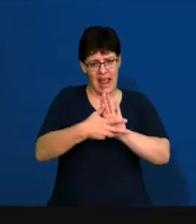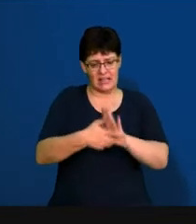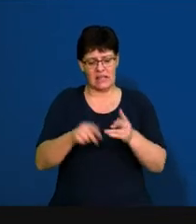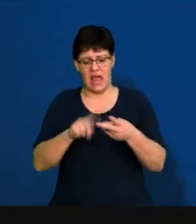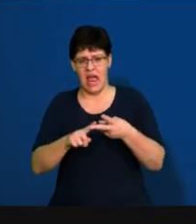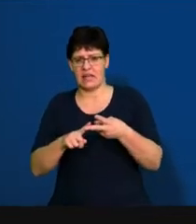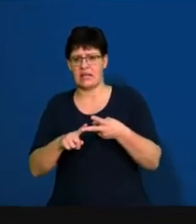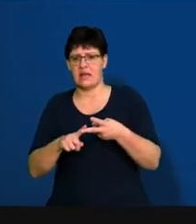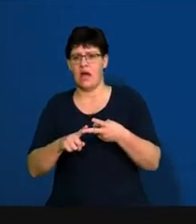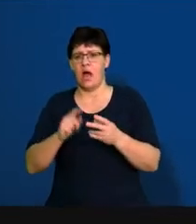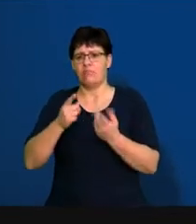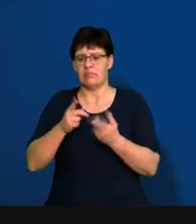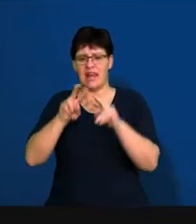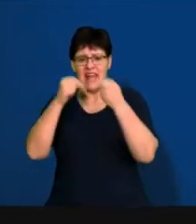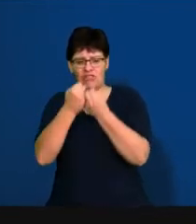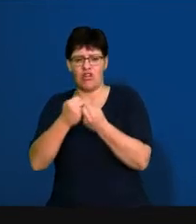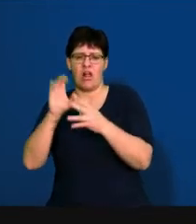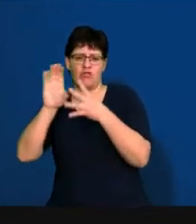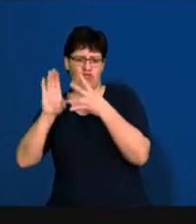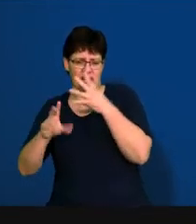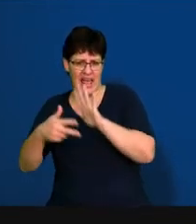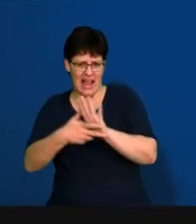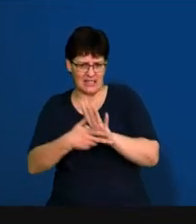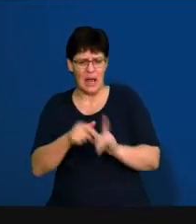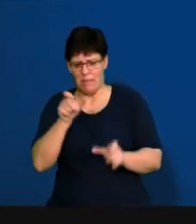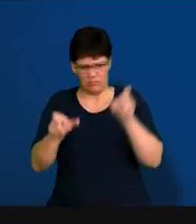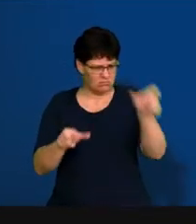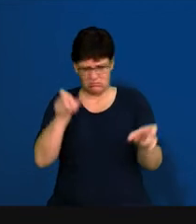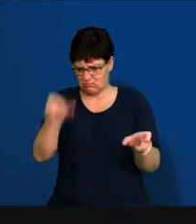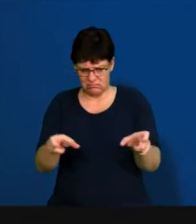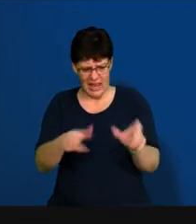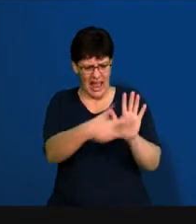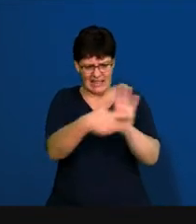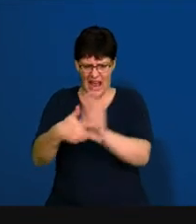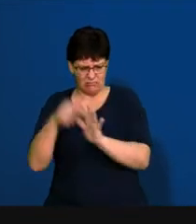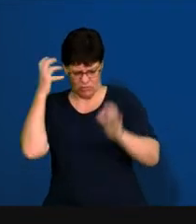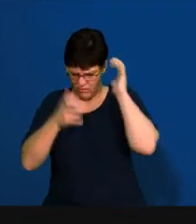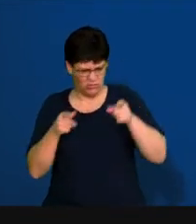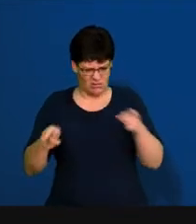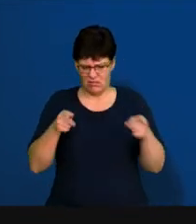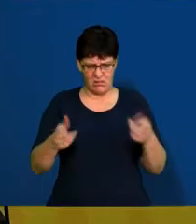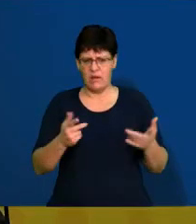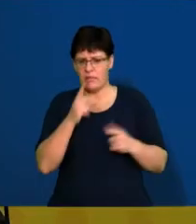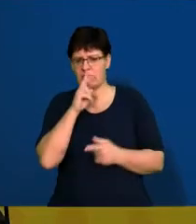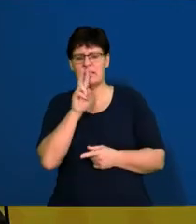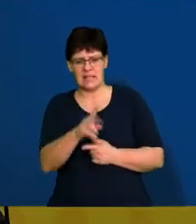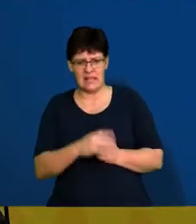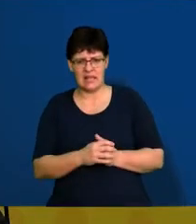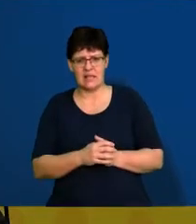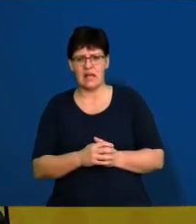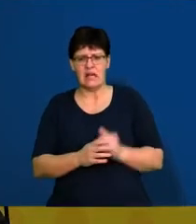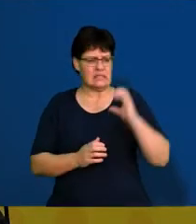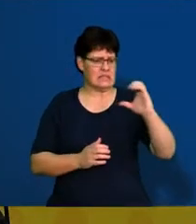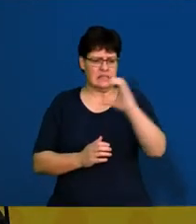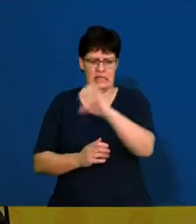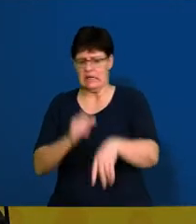of learners get confused between those two acts. I think you guys see the C's that are in there and then you